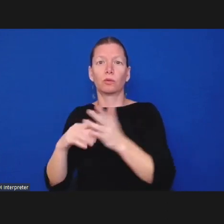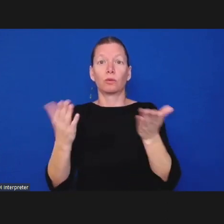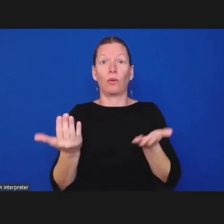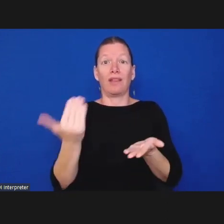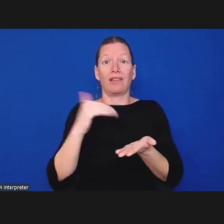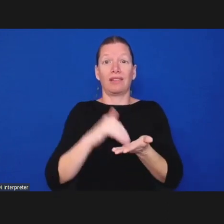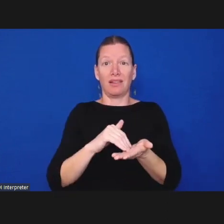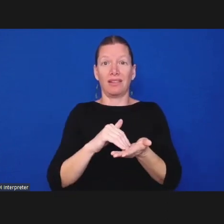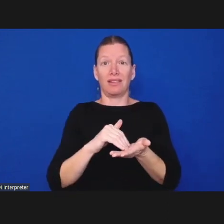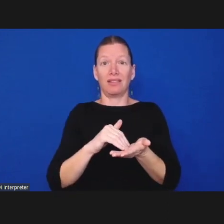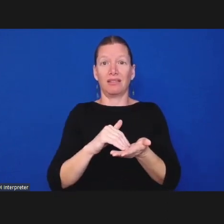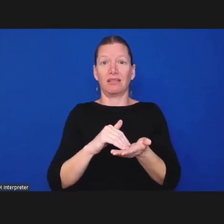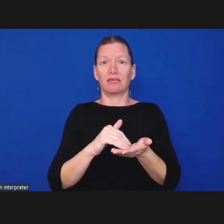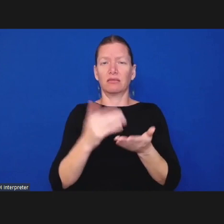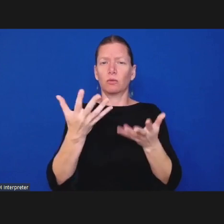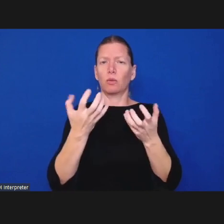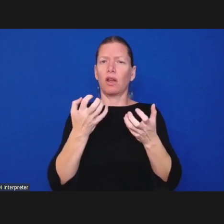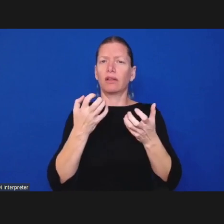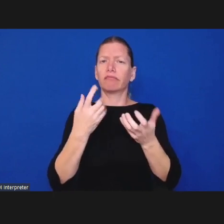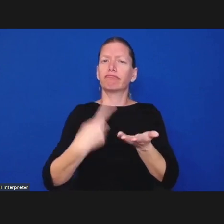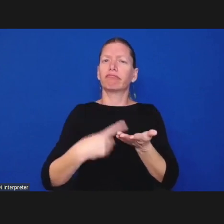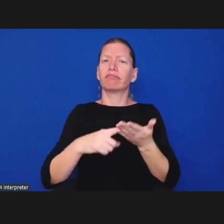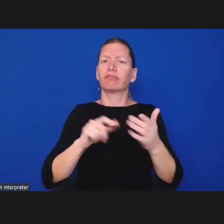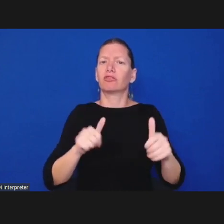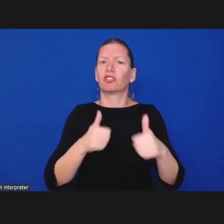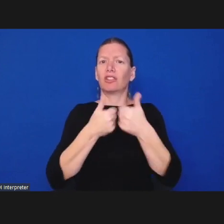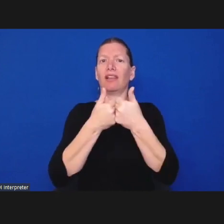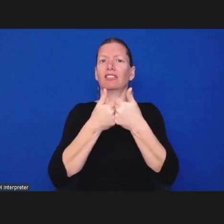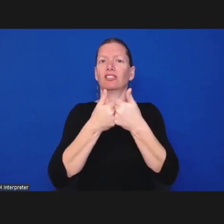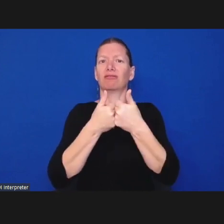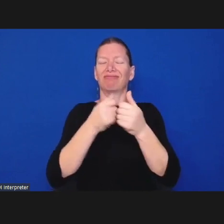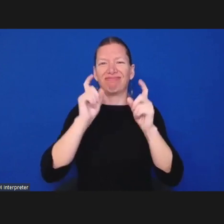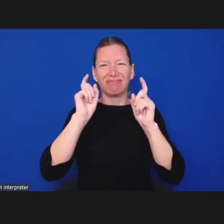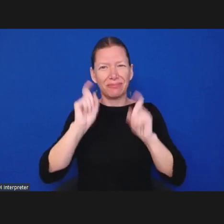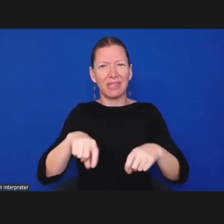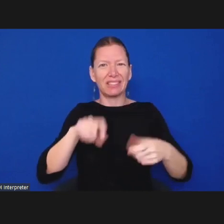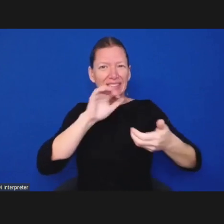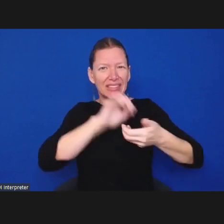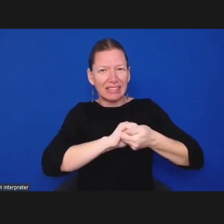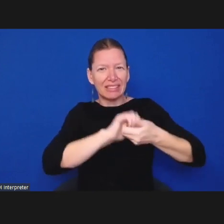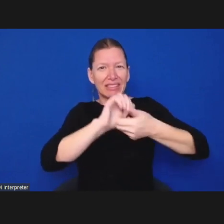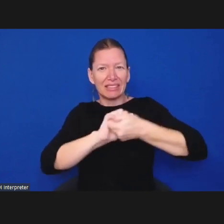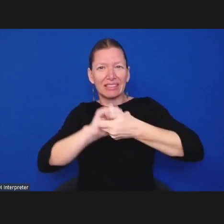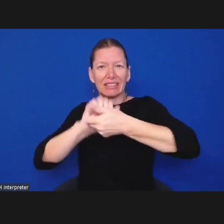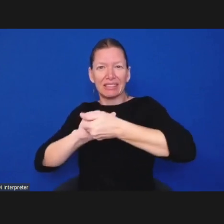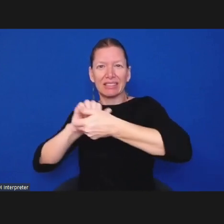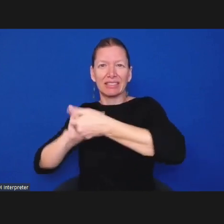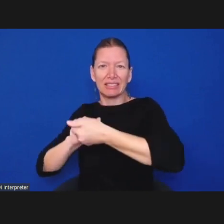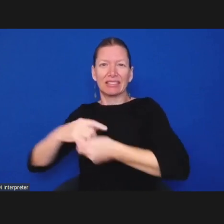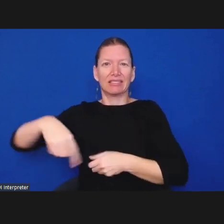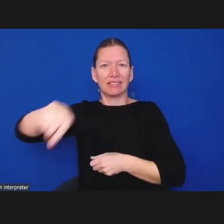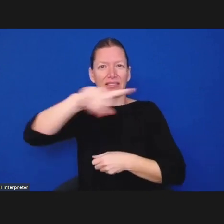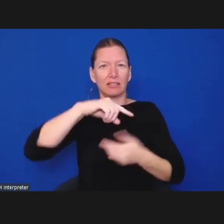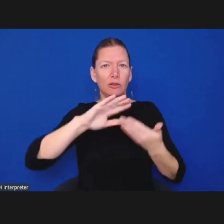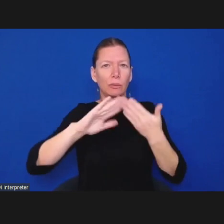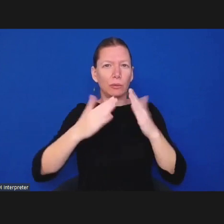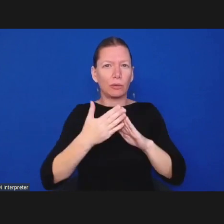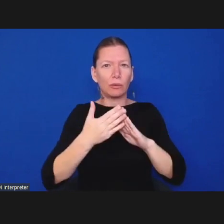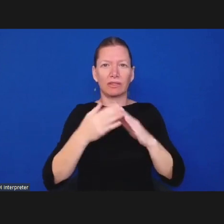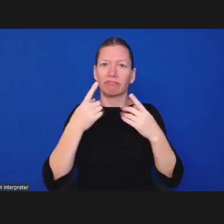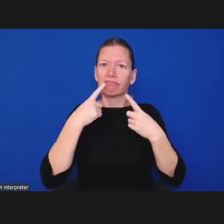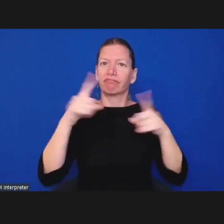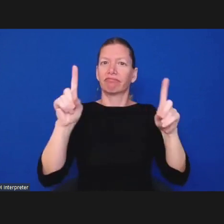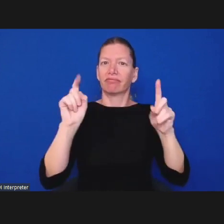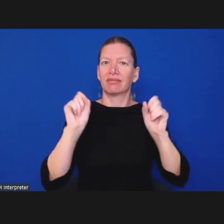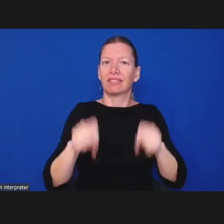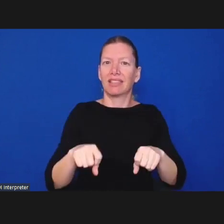to ensure that you're centering those who are most impacted while not being biased uh while you're